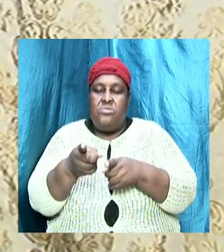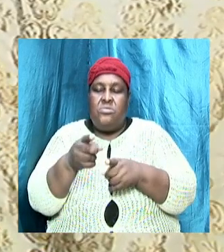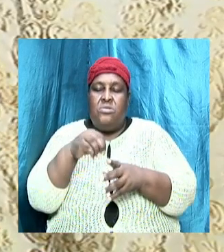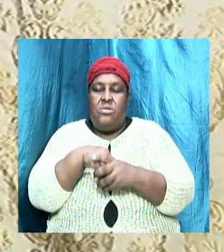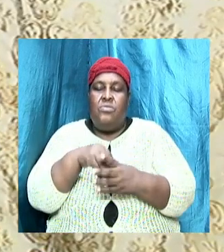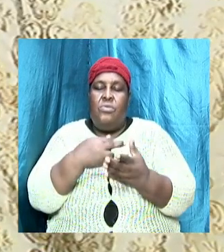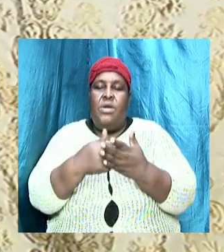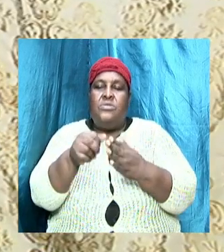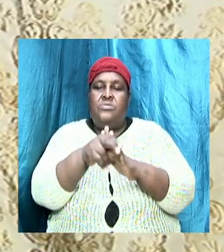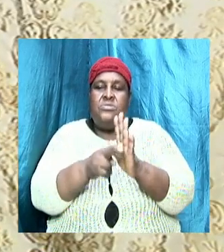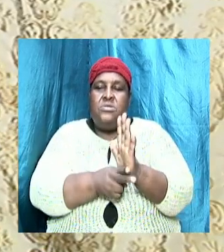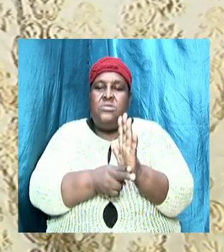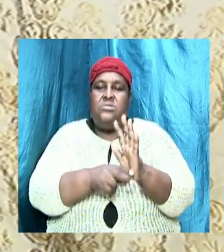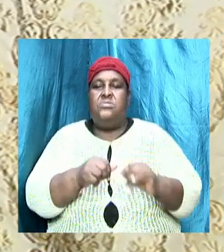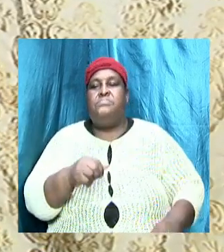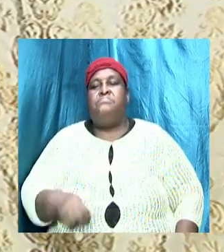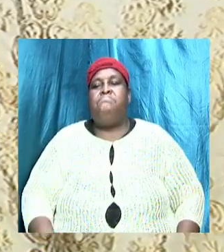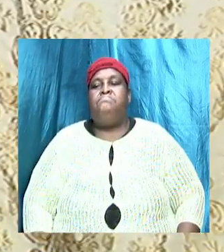righteousness.